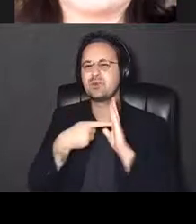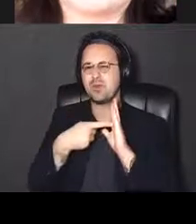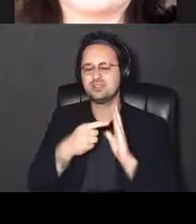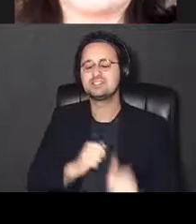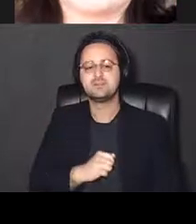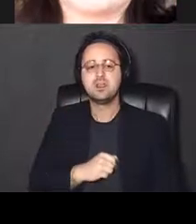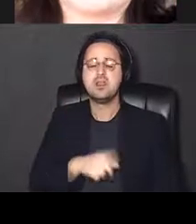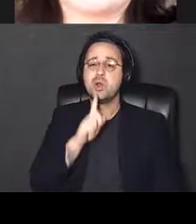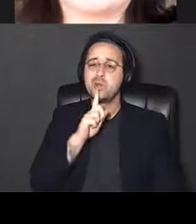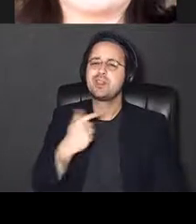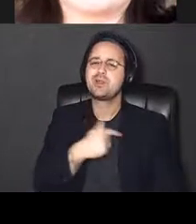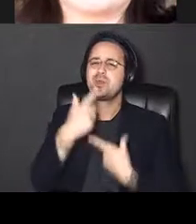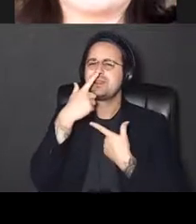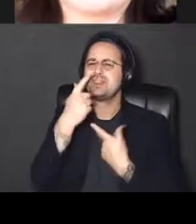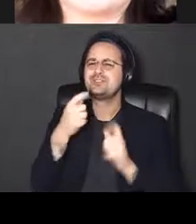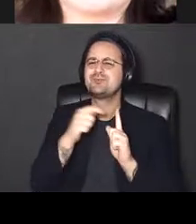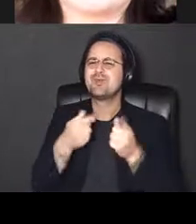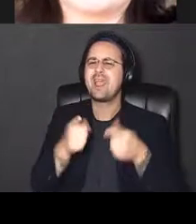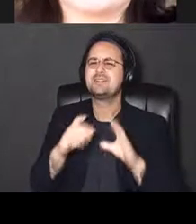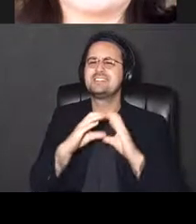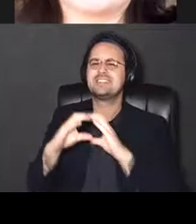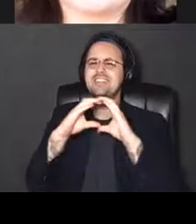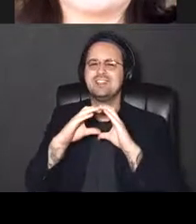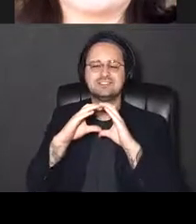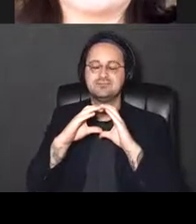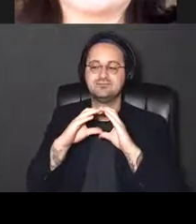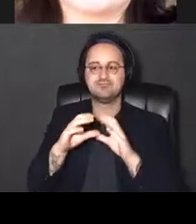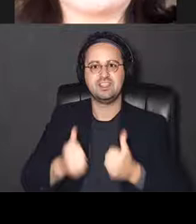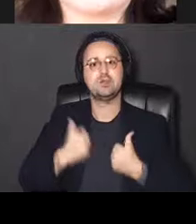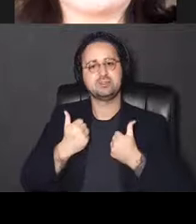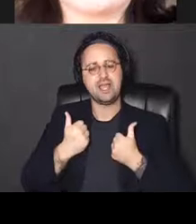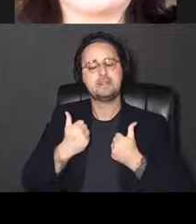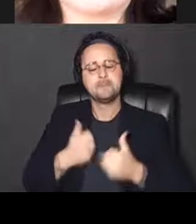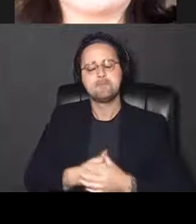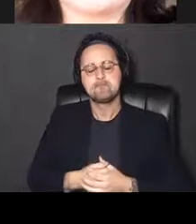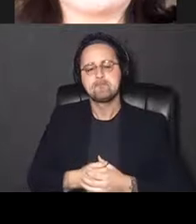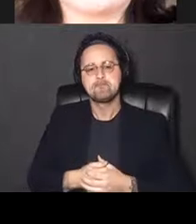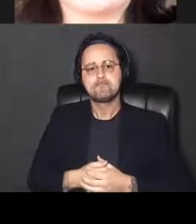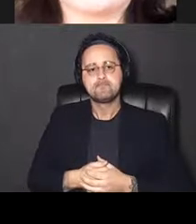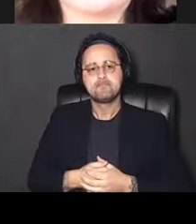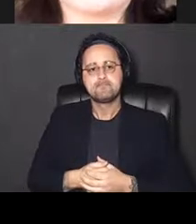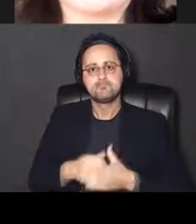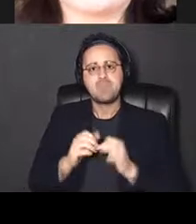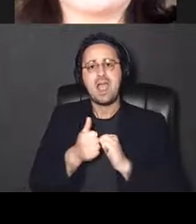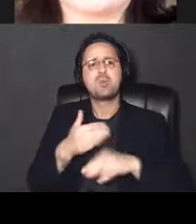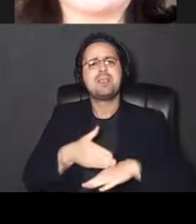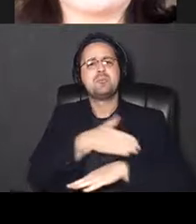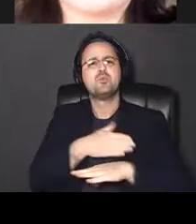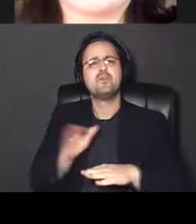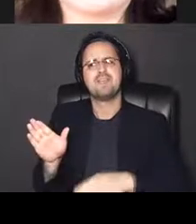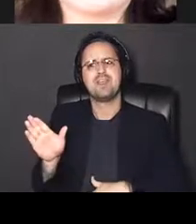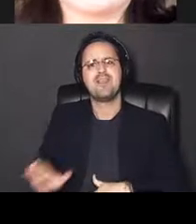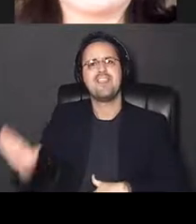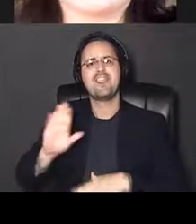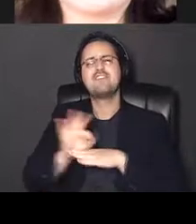we're quite interested in what happens to the cells that don't die. And is there a way to improve their function to